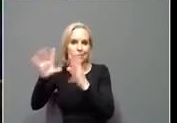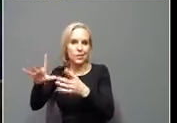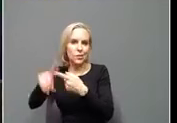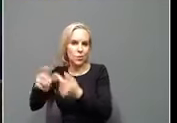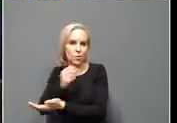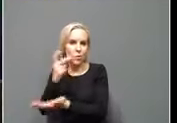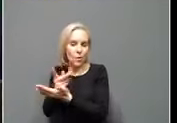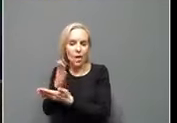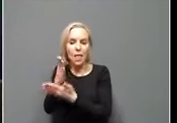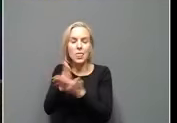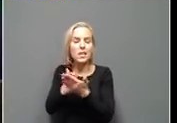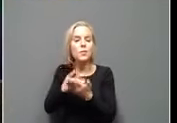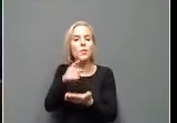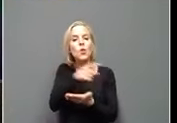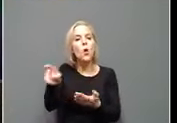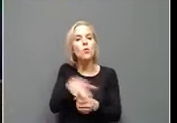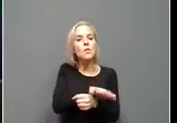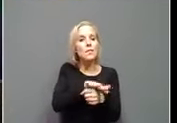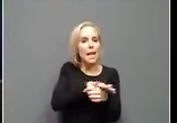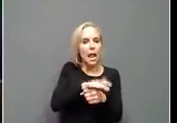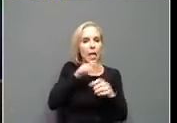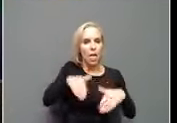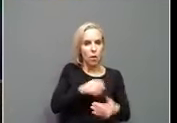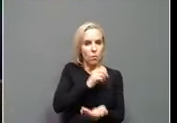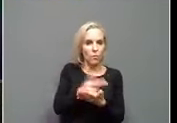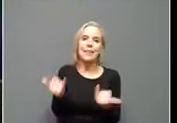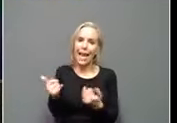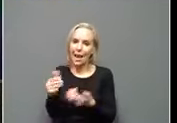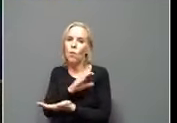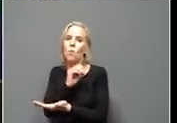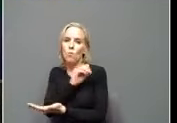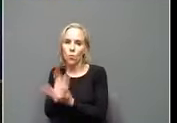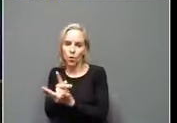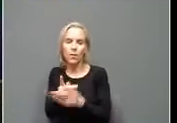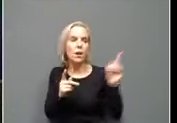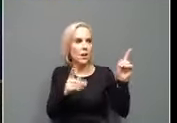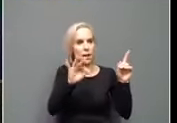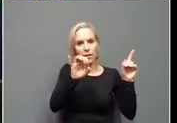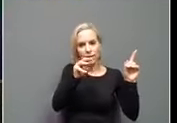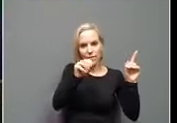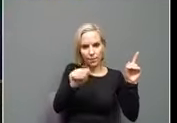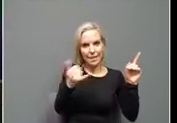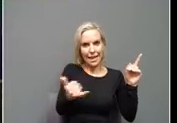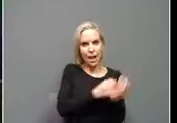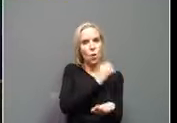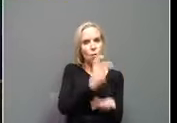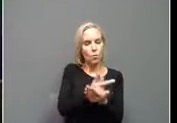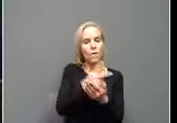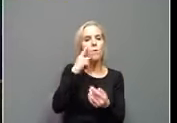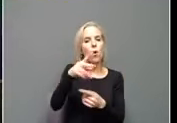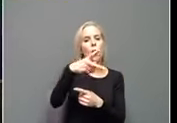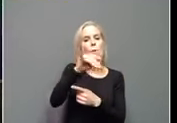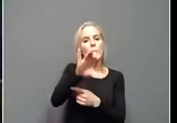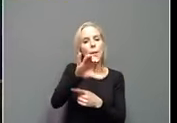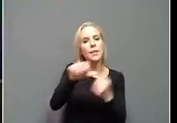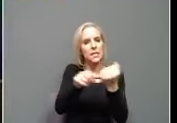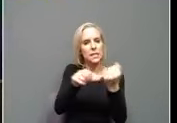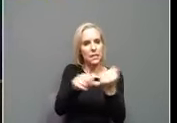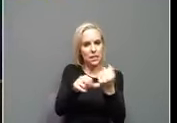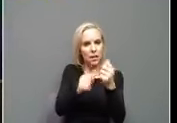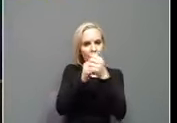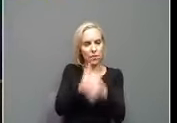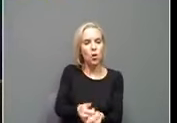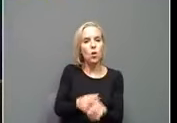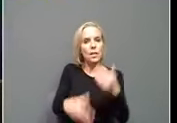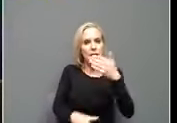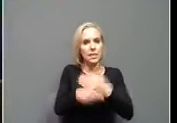hadn't reached it yet, but now has. So FEMA has now approved for public assistance. The following additional counties for